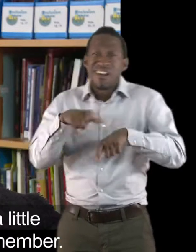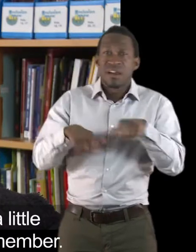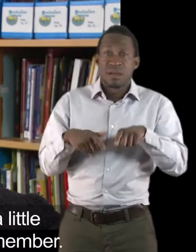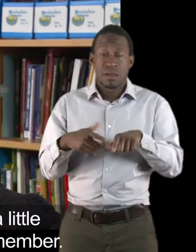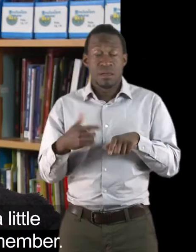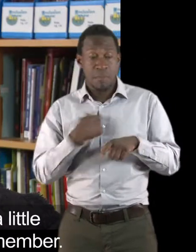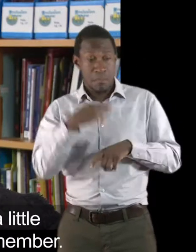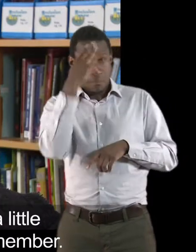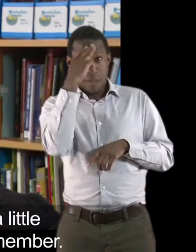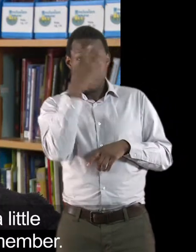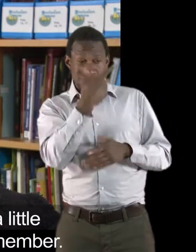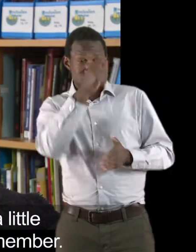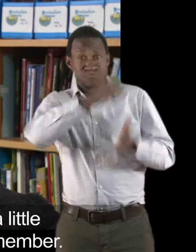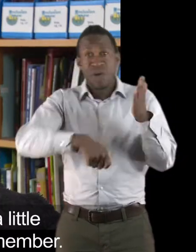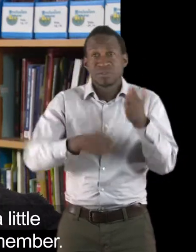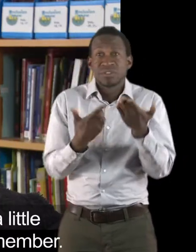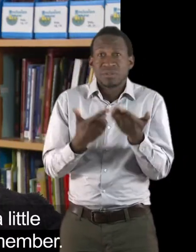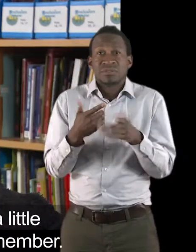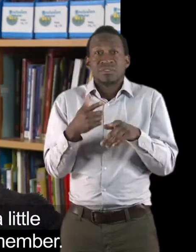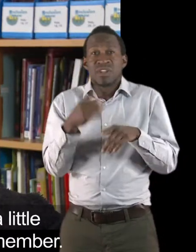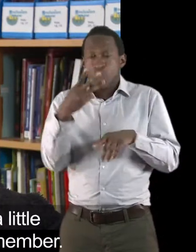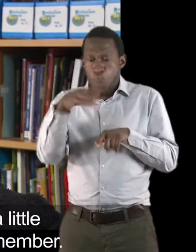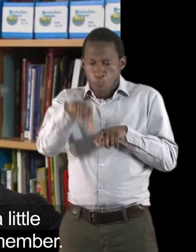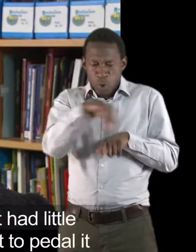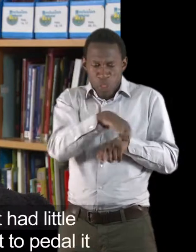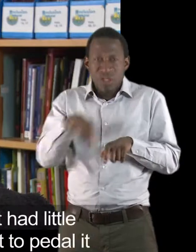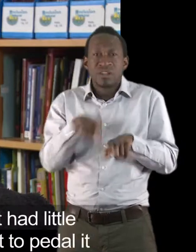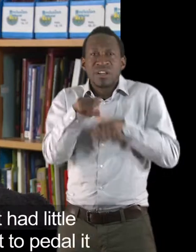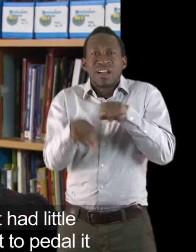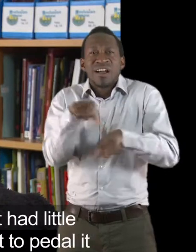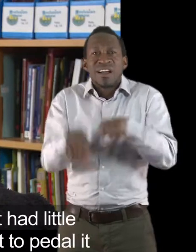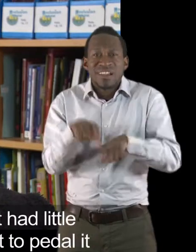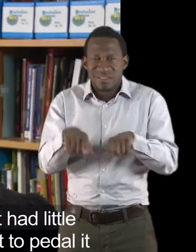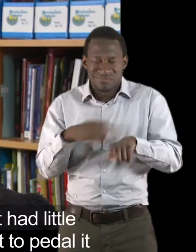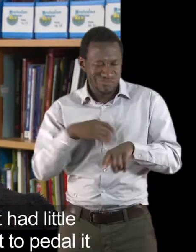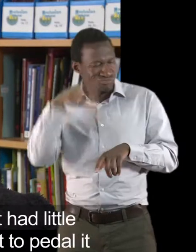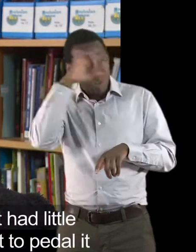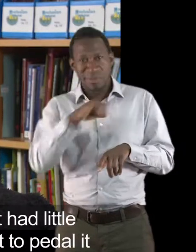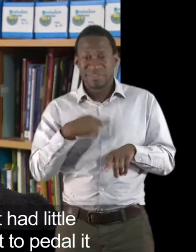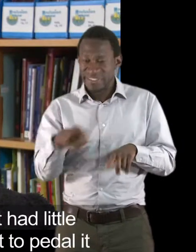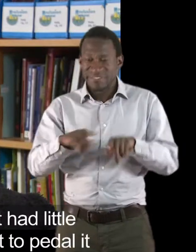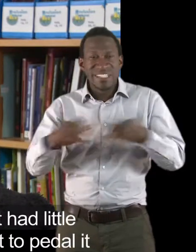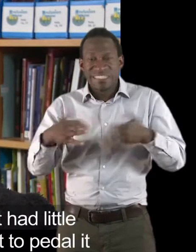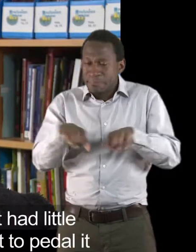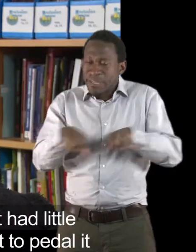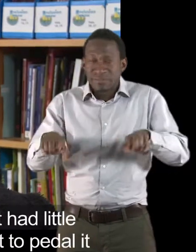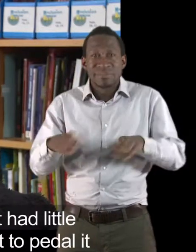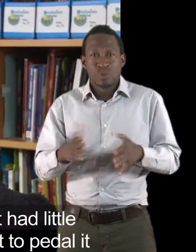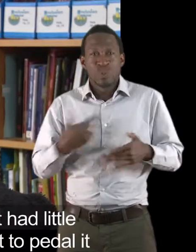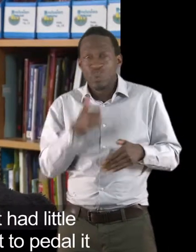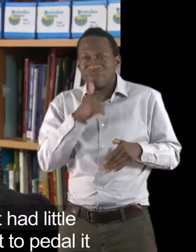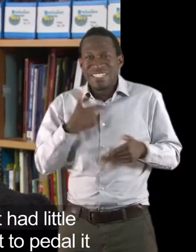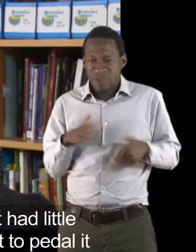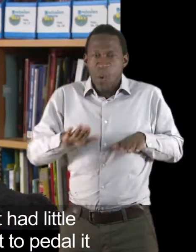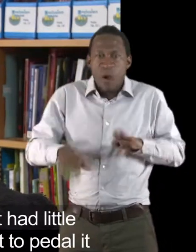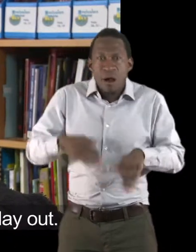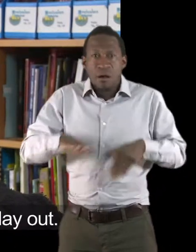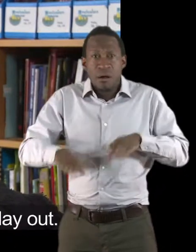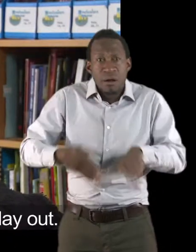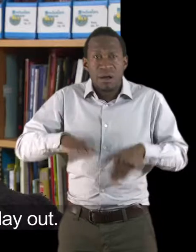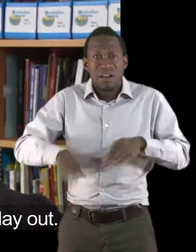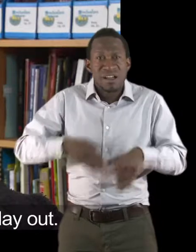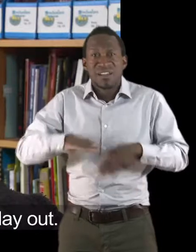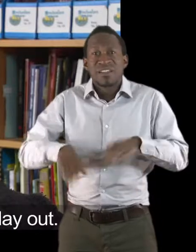Mum bought me a little tricycle bike, if I can remember. It didn't have any pedals, but it had little wheels so I could use my feet to pedal it.